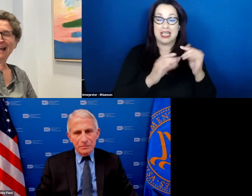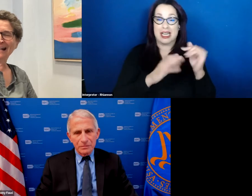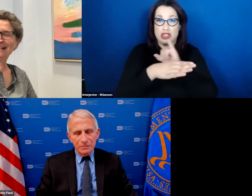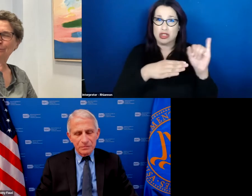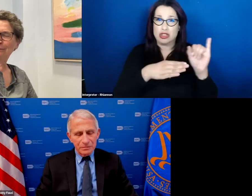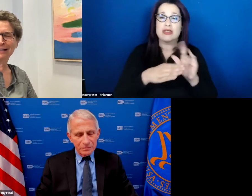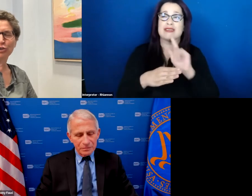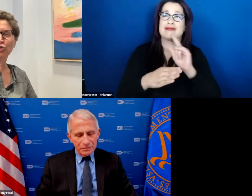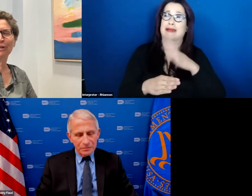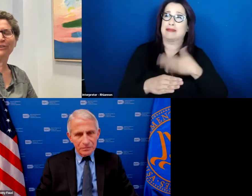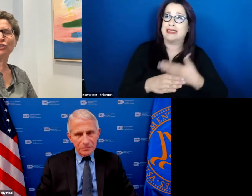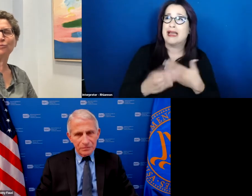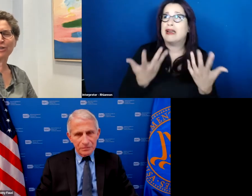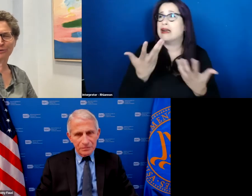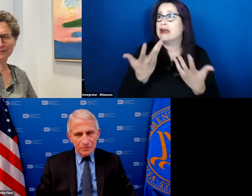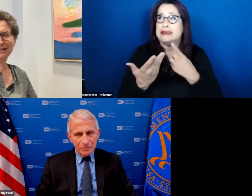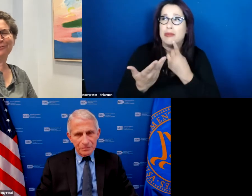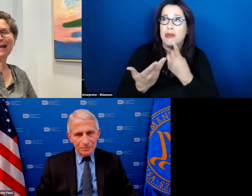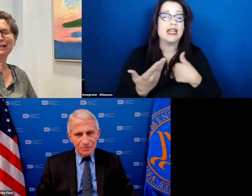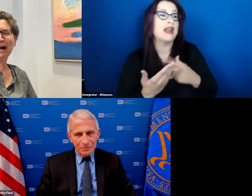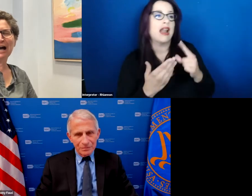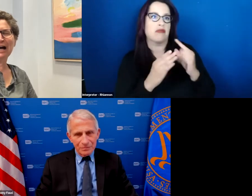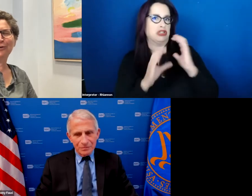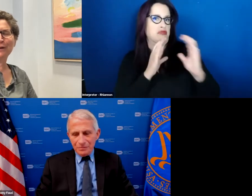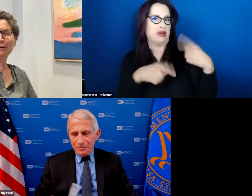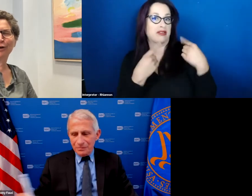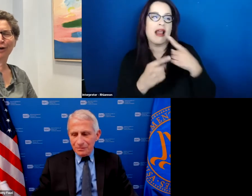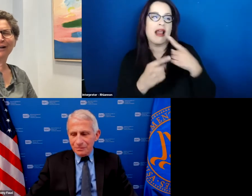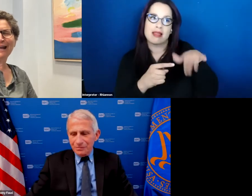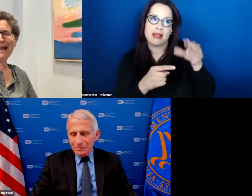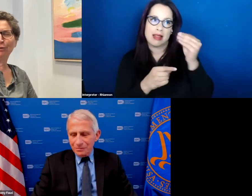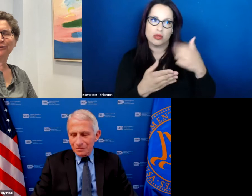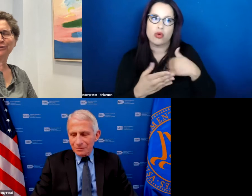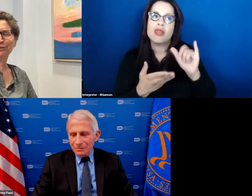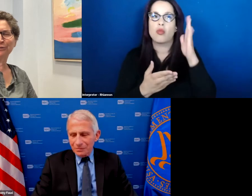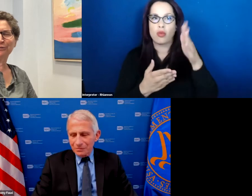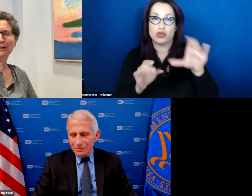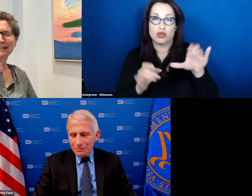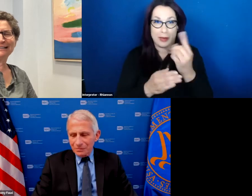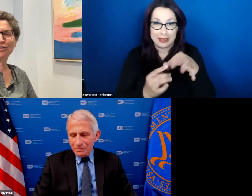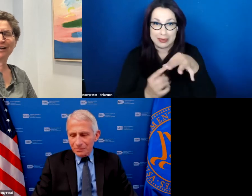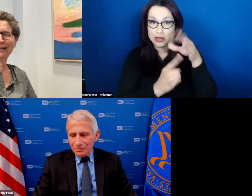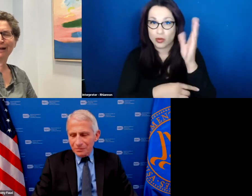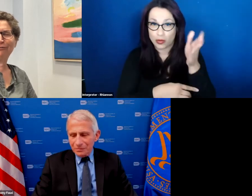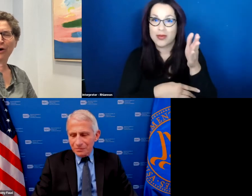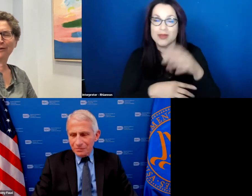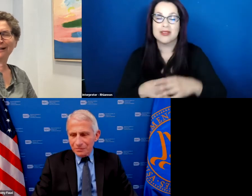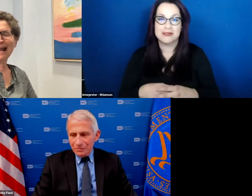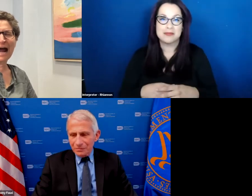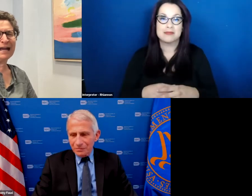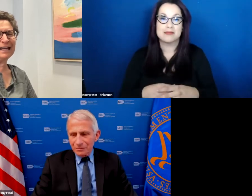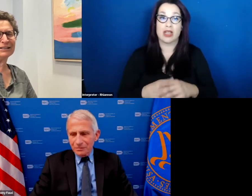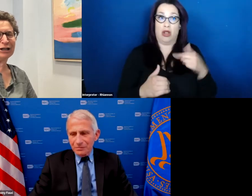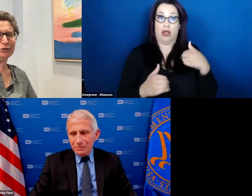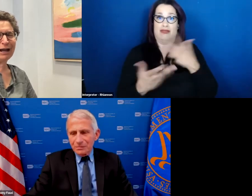and i said we were going to do something special when uh we were able to uh decide a way forward